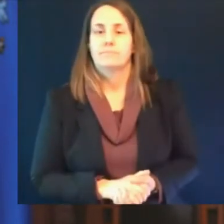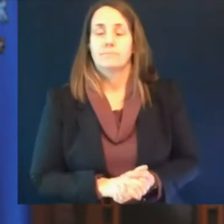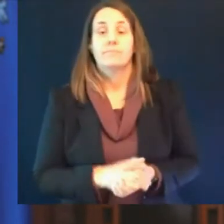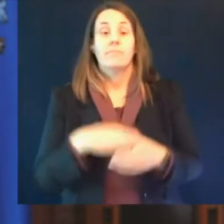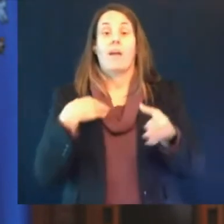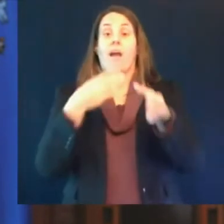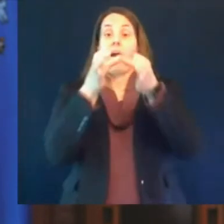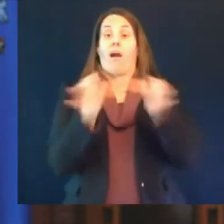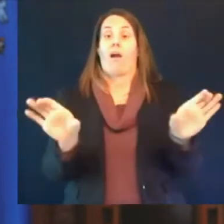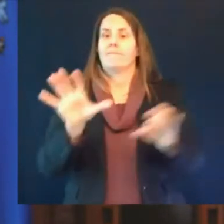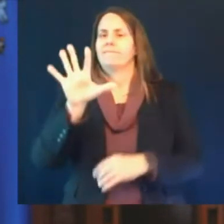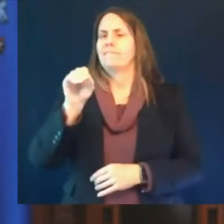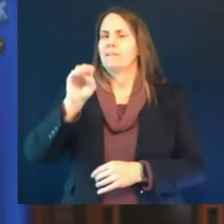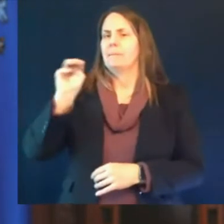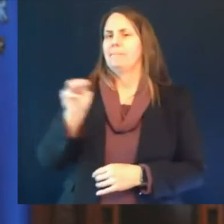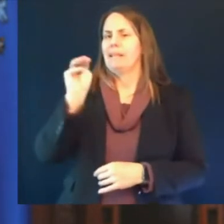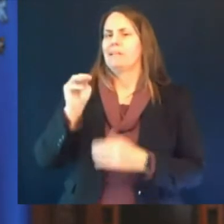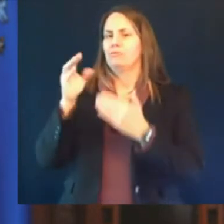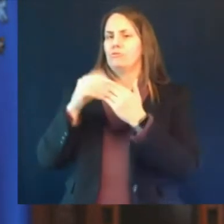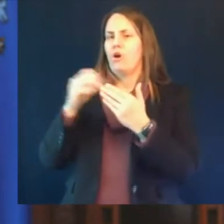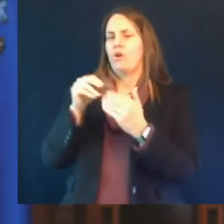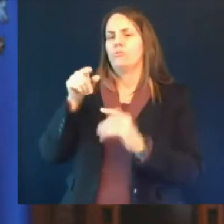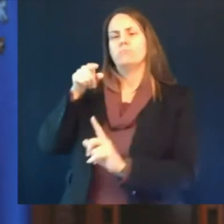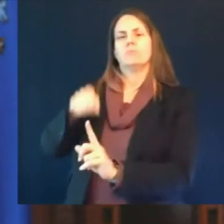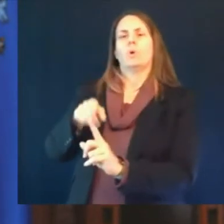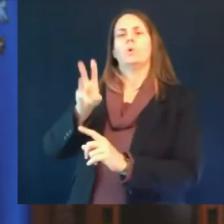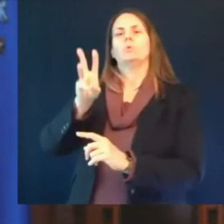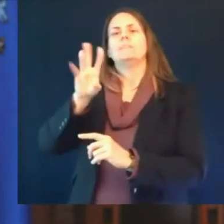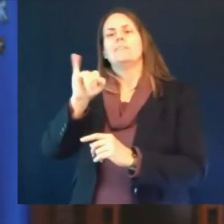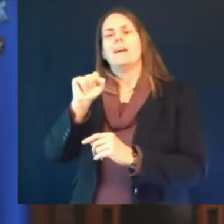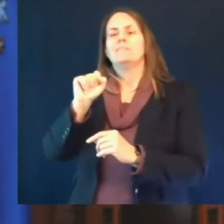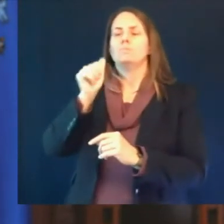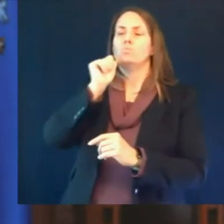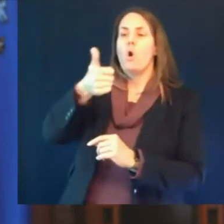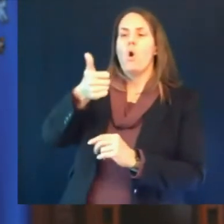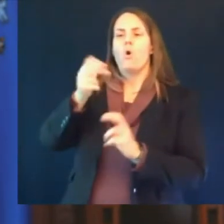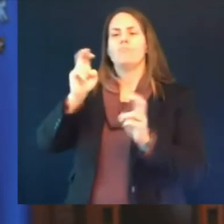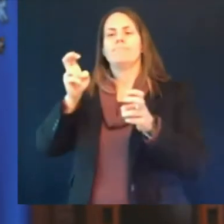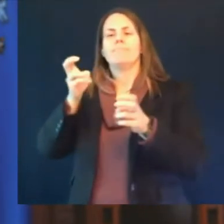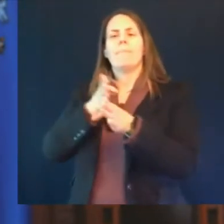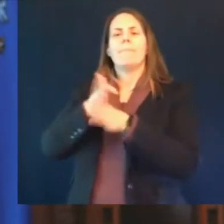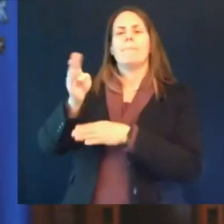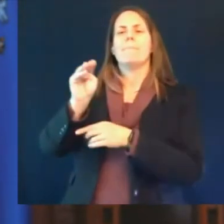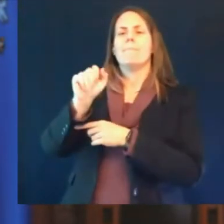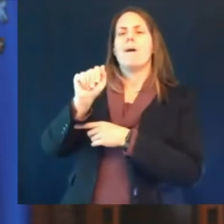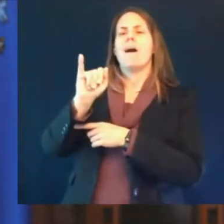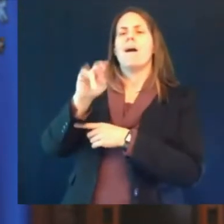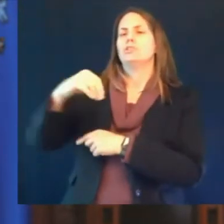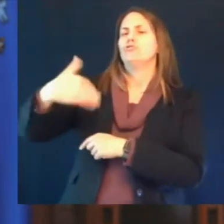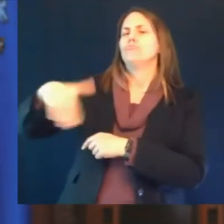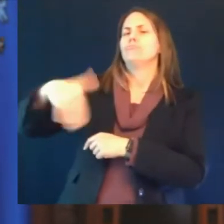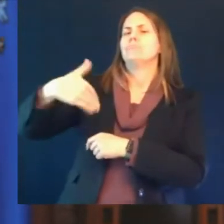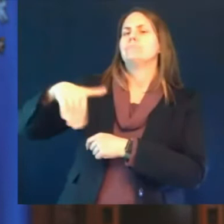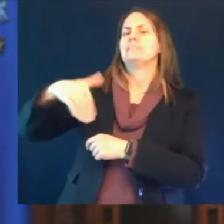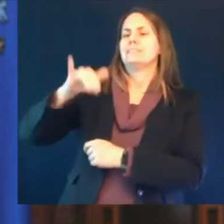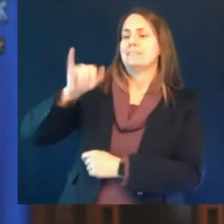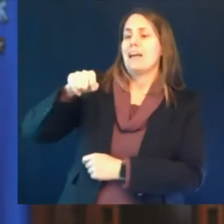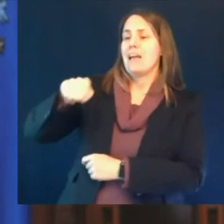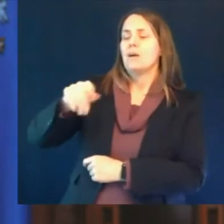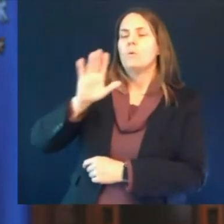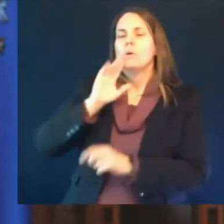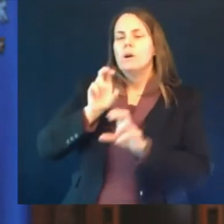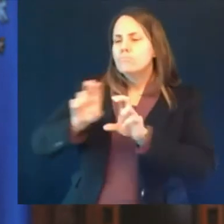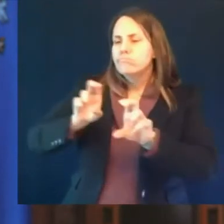grants providing 10 000 grants to new or existing businesses to encourage businesses to move into vacant